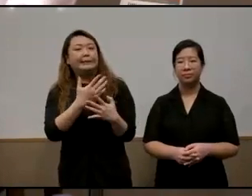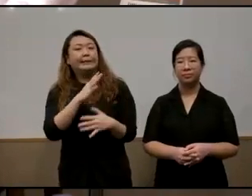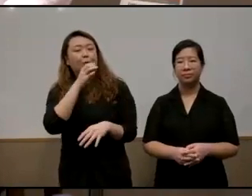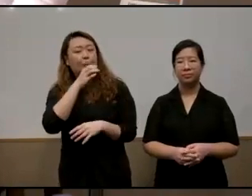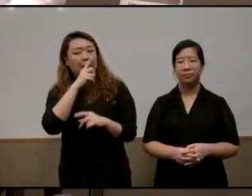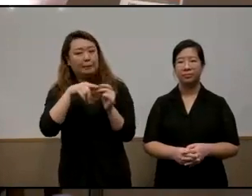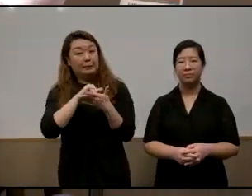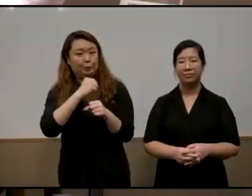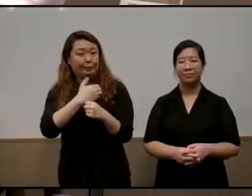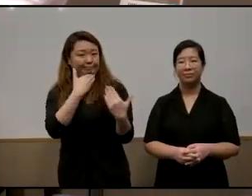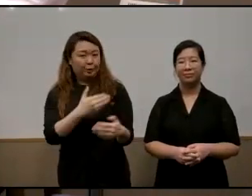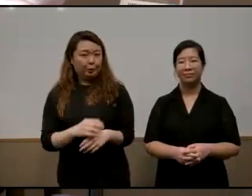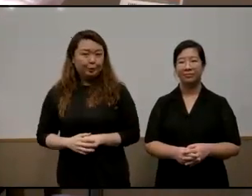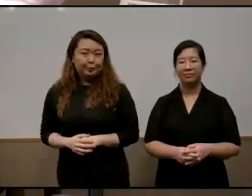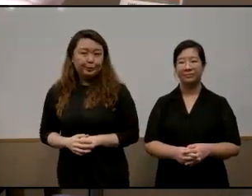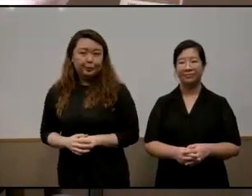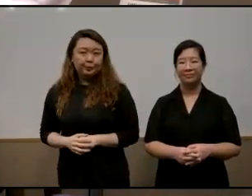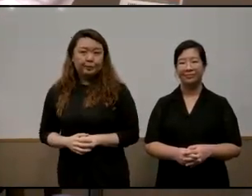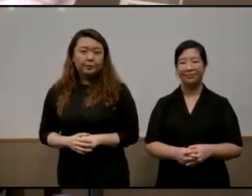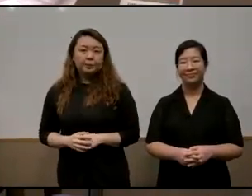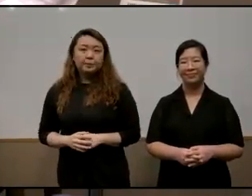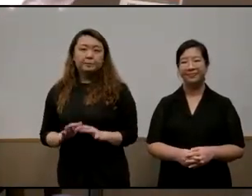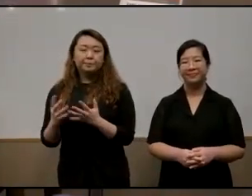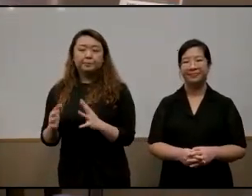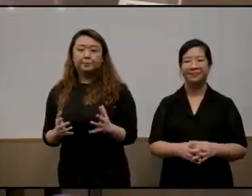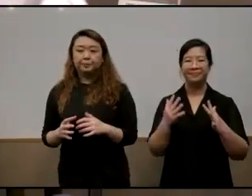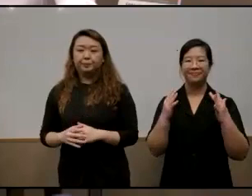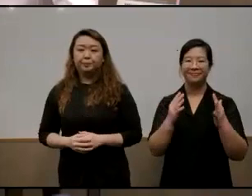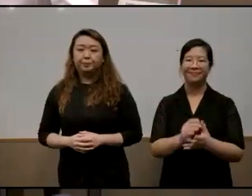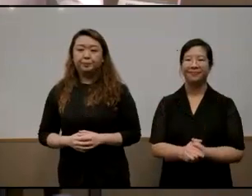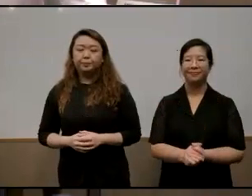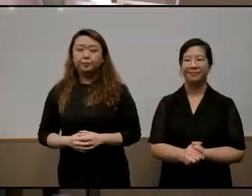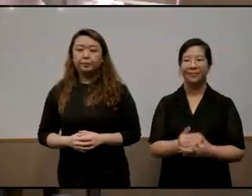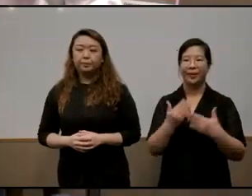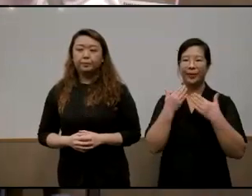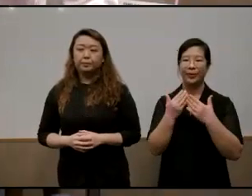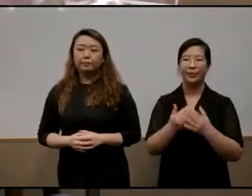kind comments about this work thank you